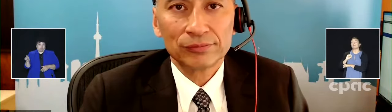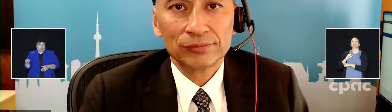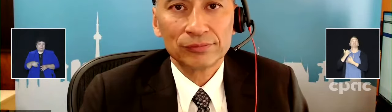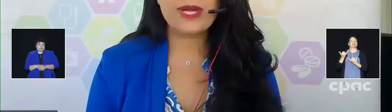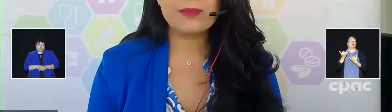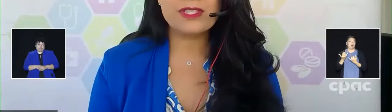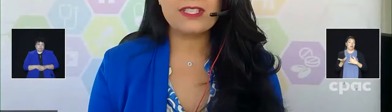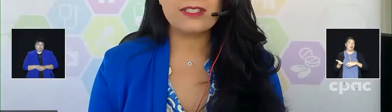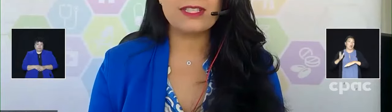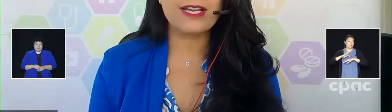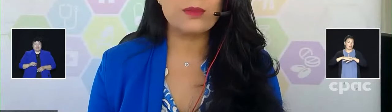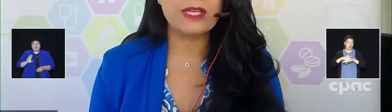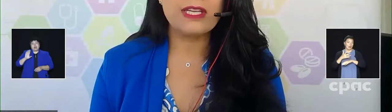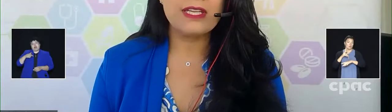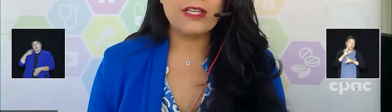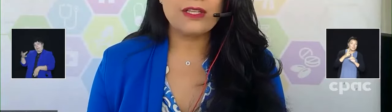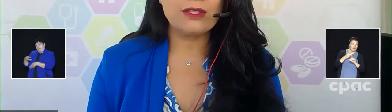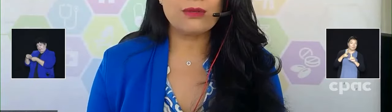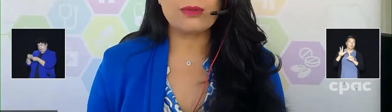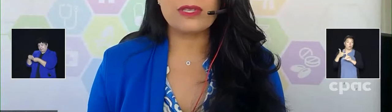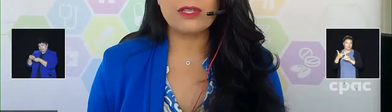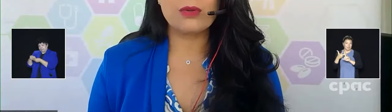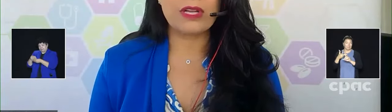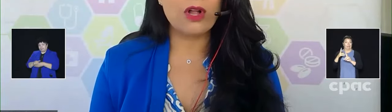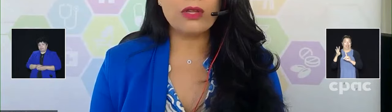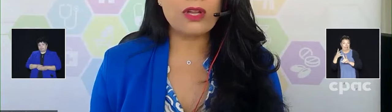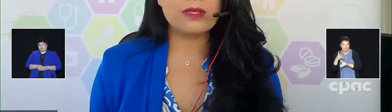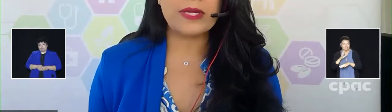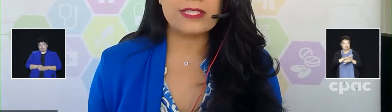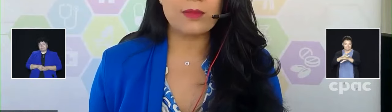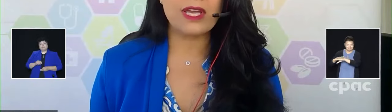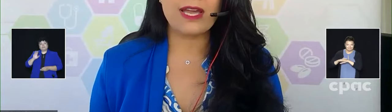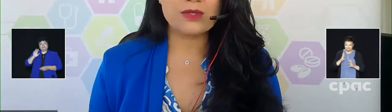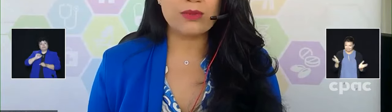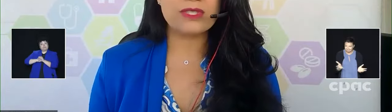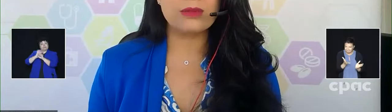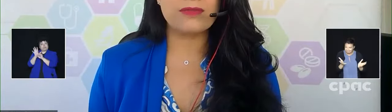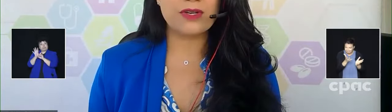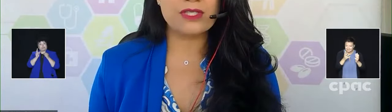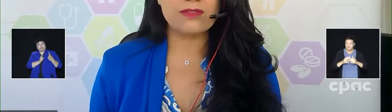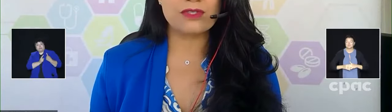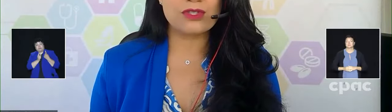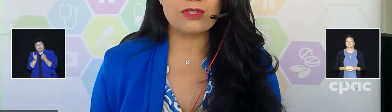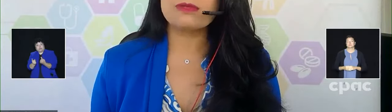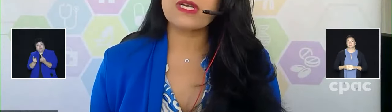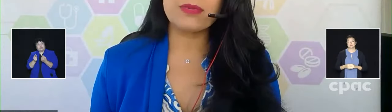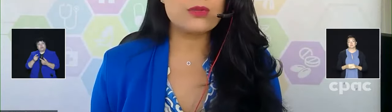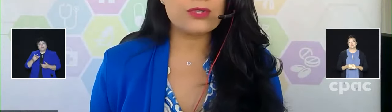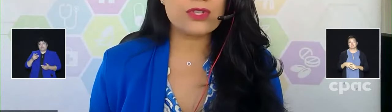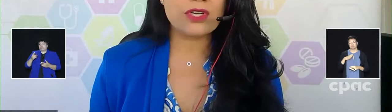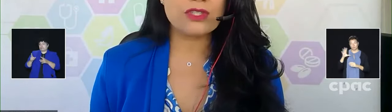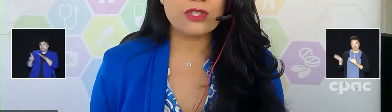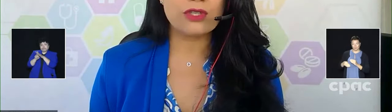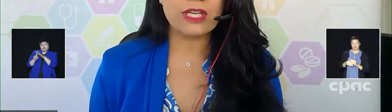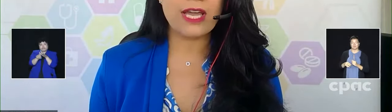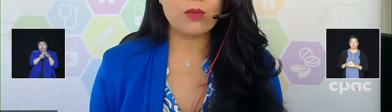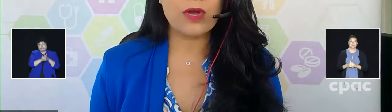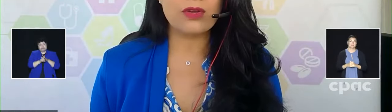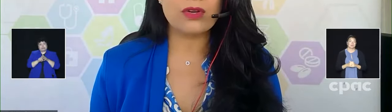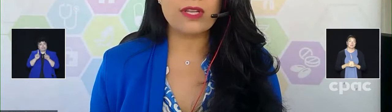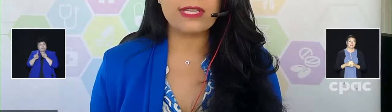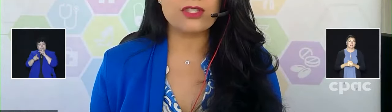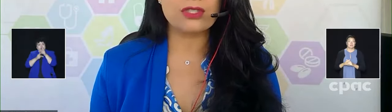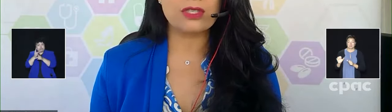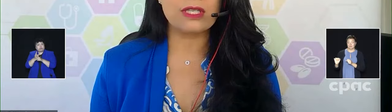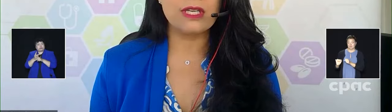Perhaps to add a bit, you know, all along the pandemic, as we were dealing with variants of concerns, companies were starting to look